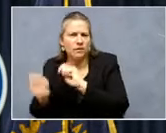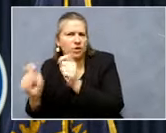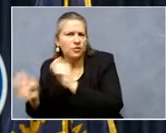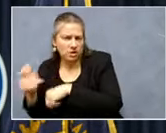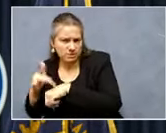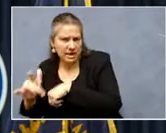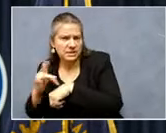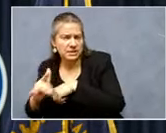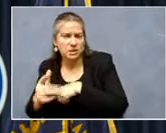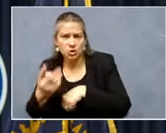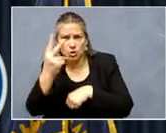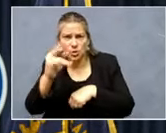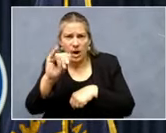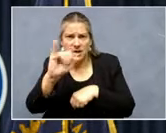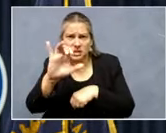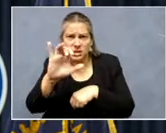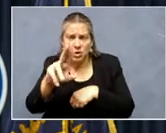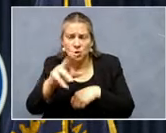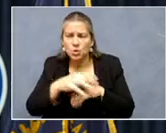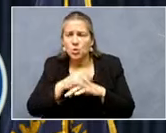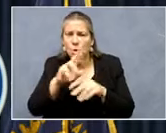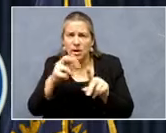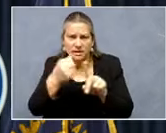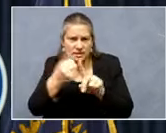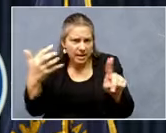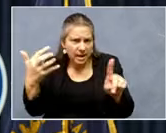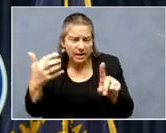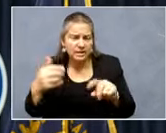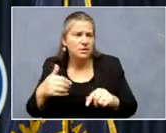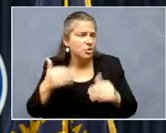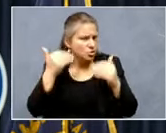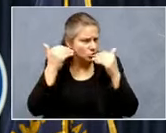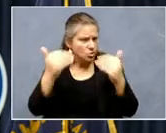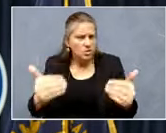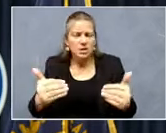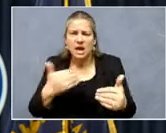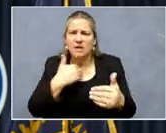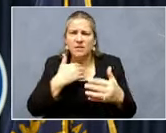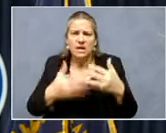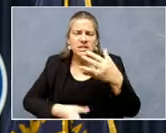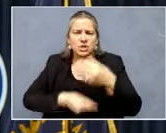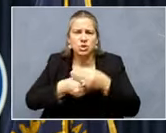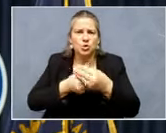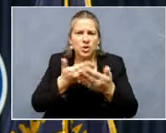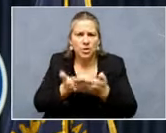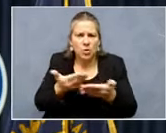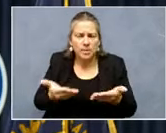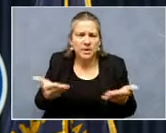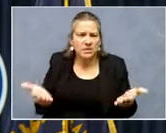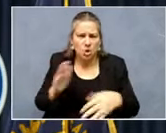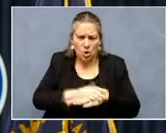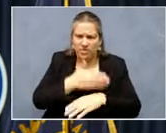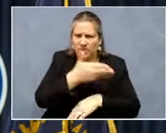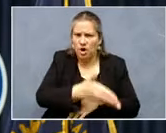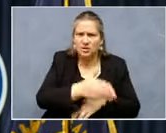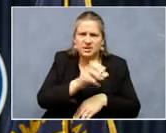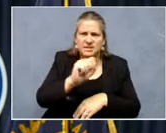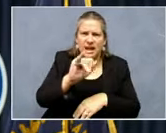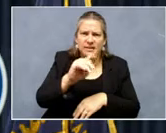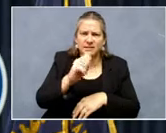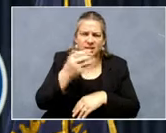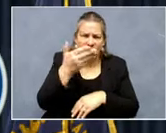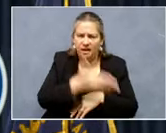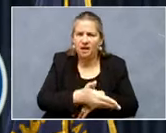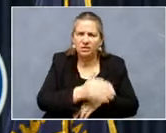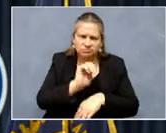ICU spaces or expand them, uh, go ahead and get some additional equipment on site, um, for,